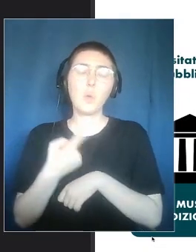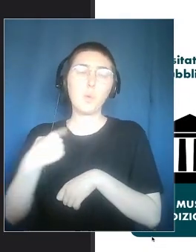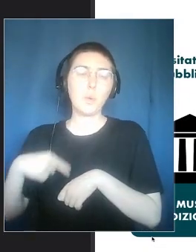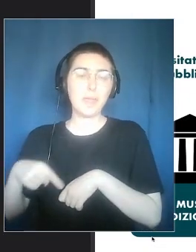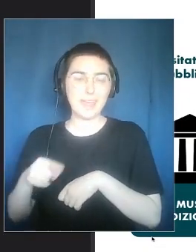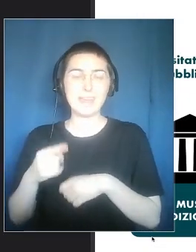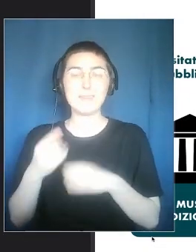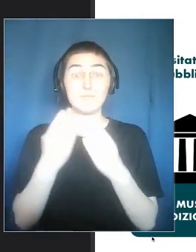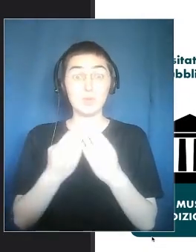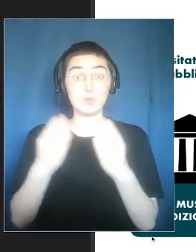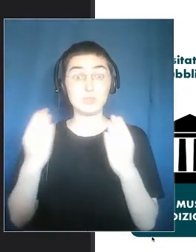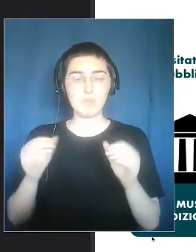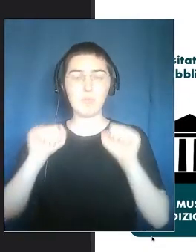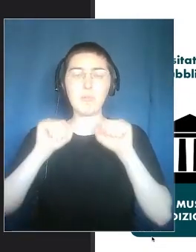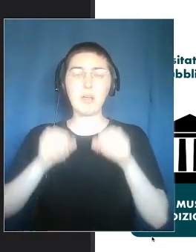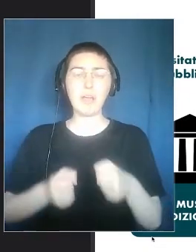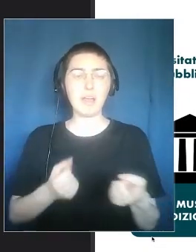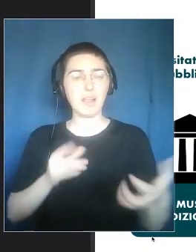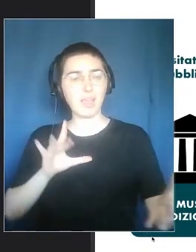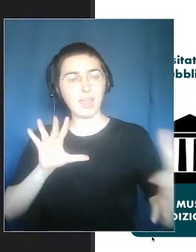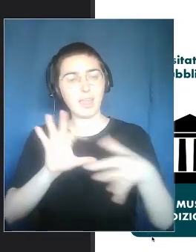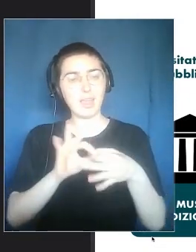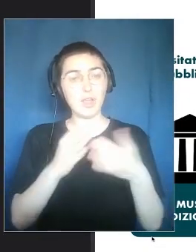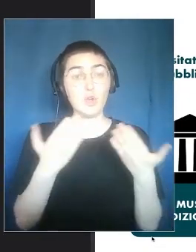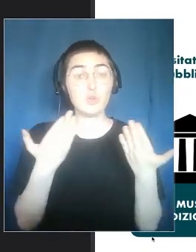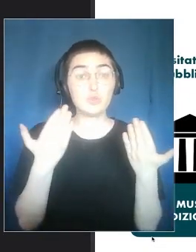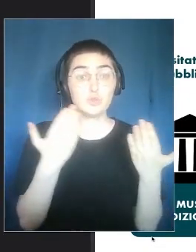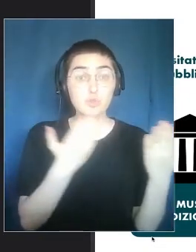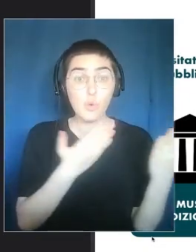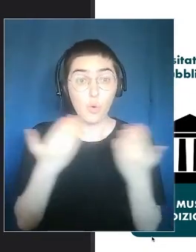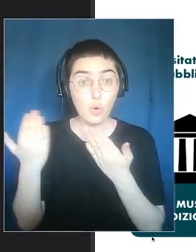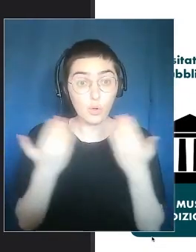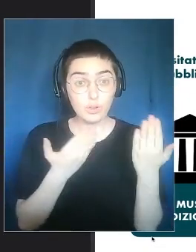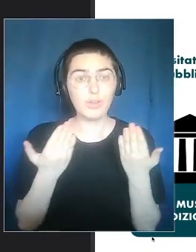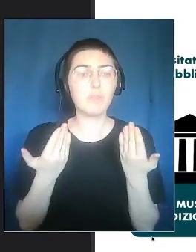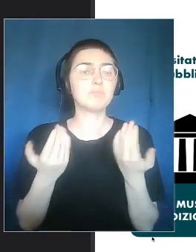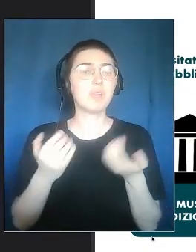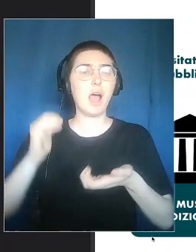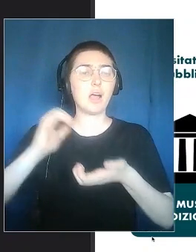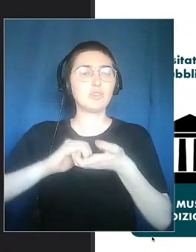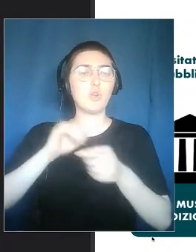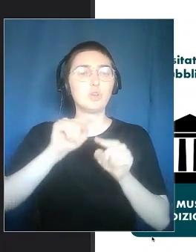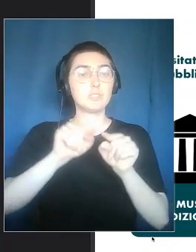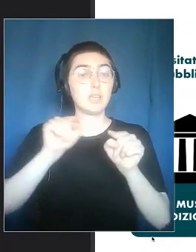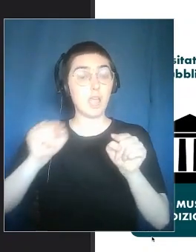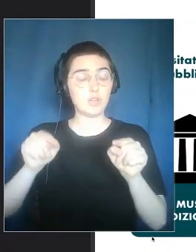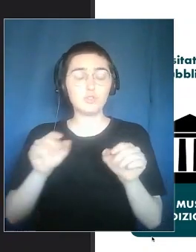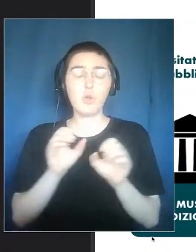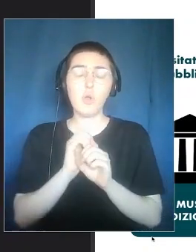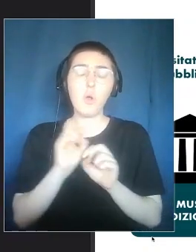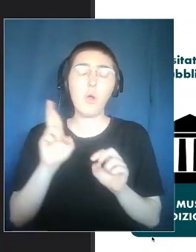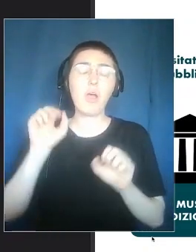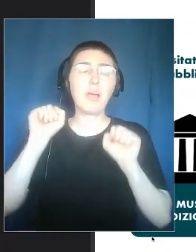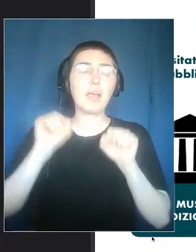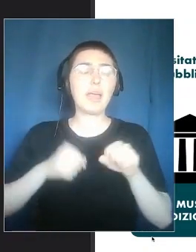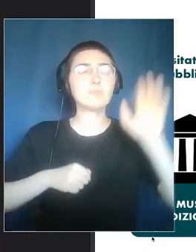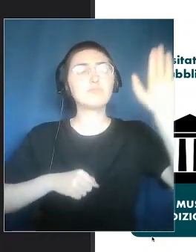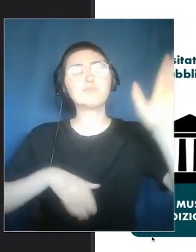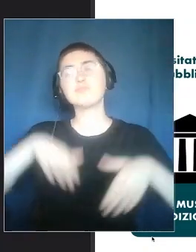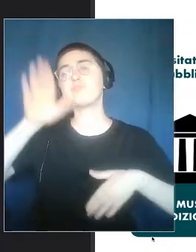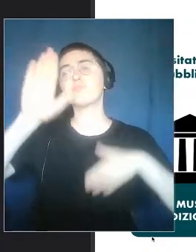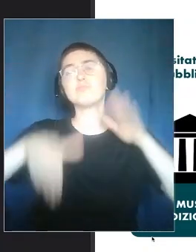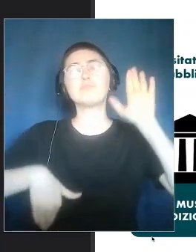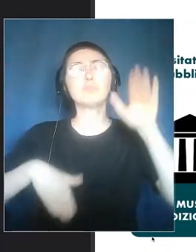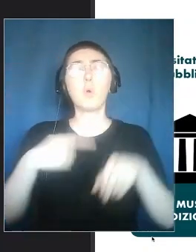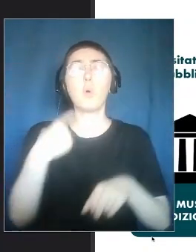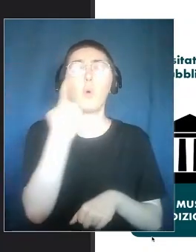local associations. But. We can also. Create a call. And ask